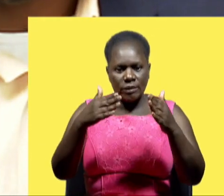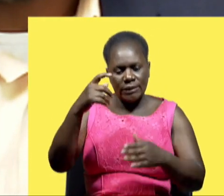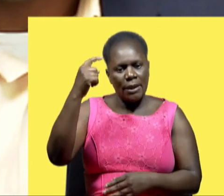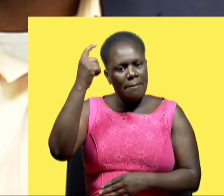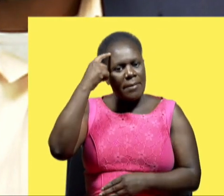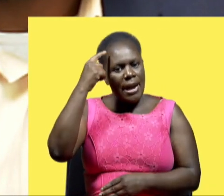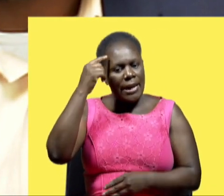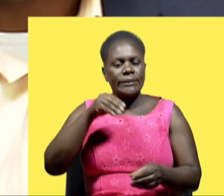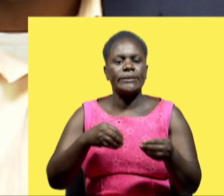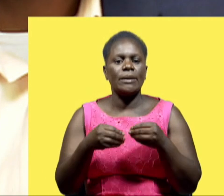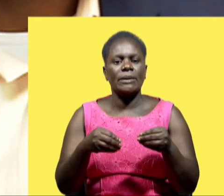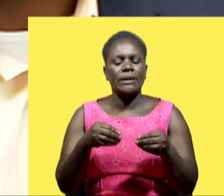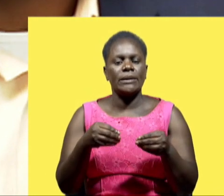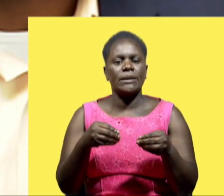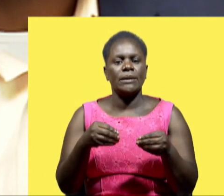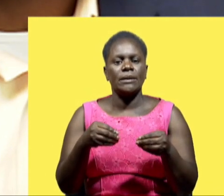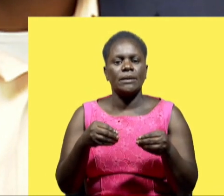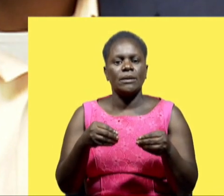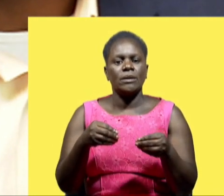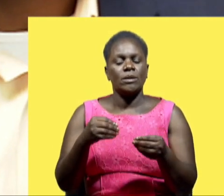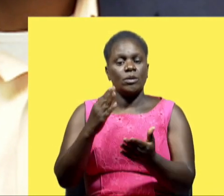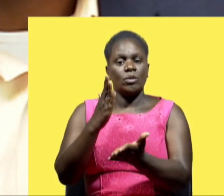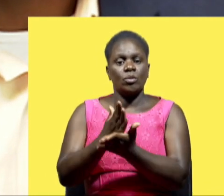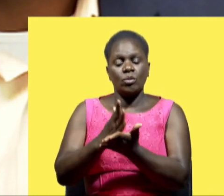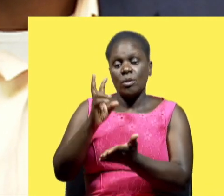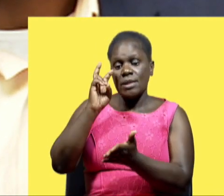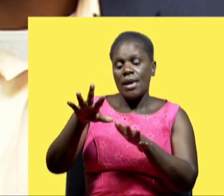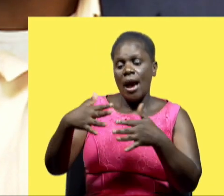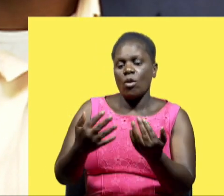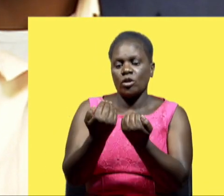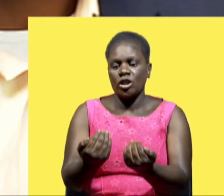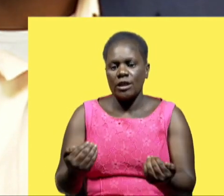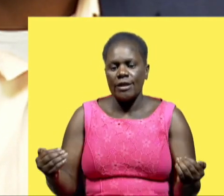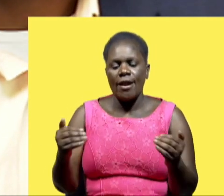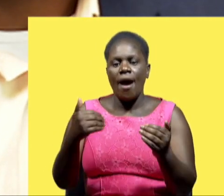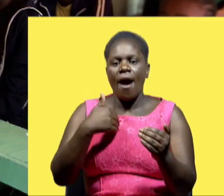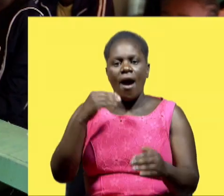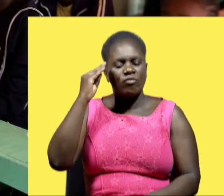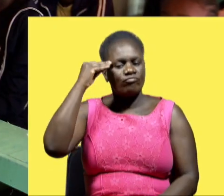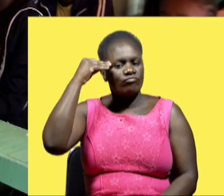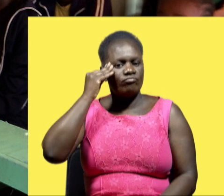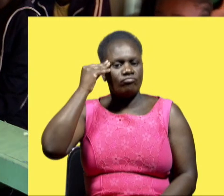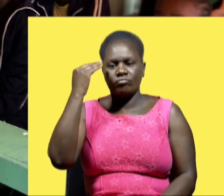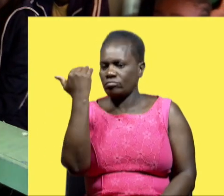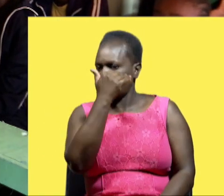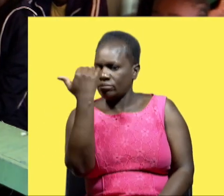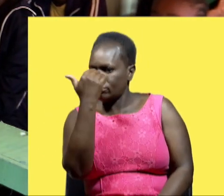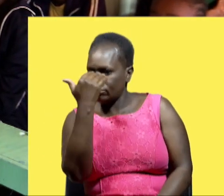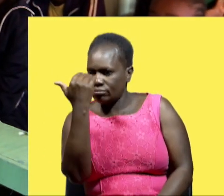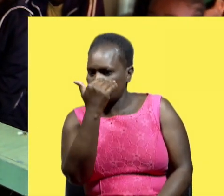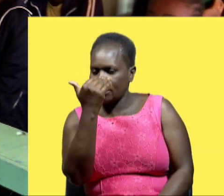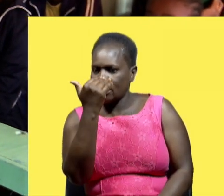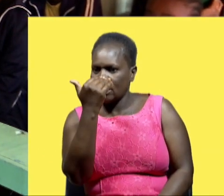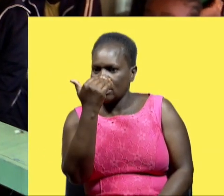intellectual disabilities at the beginning which is really looking at children that have autism children